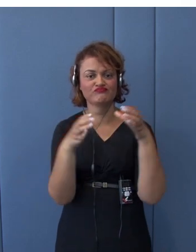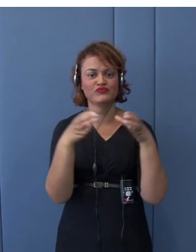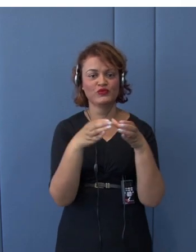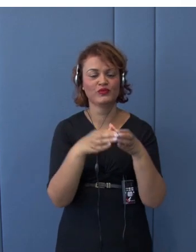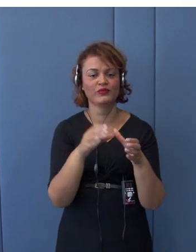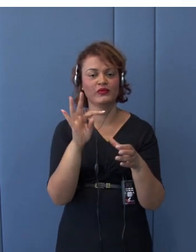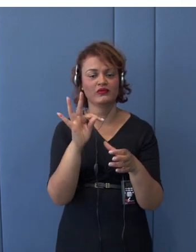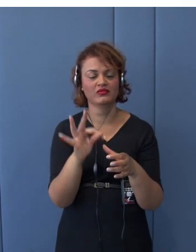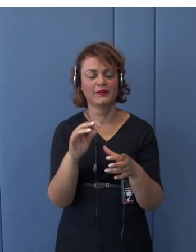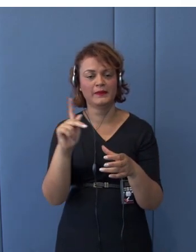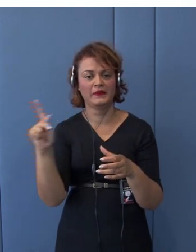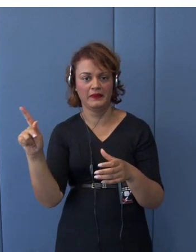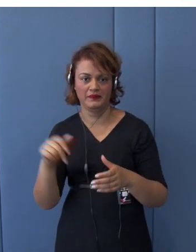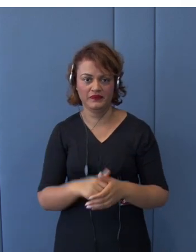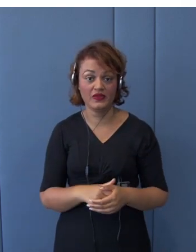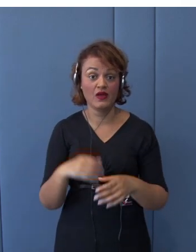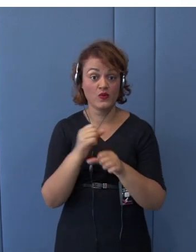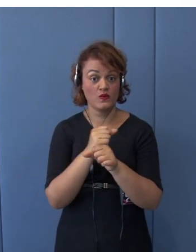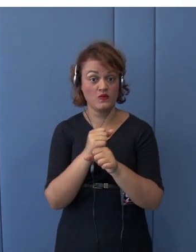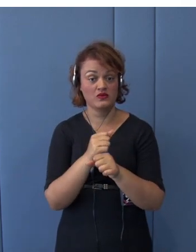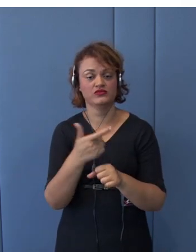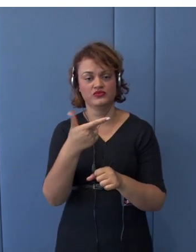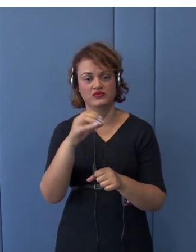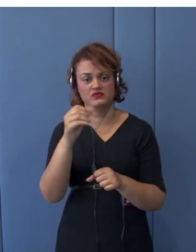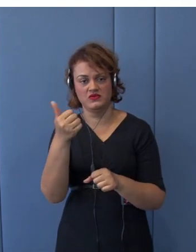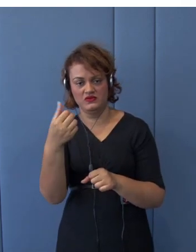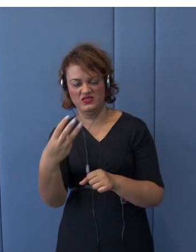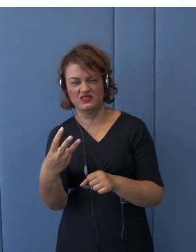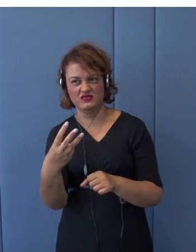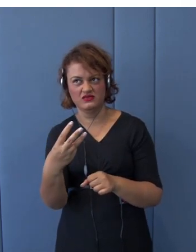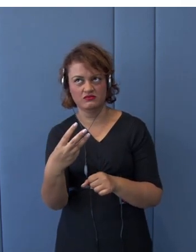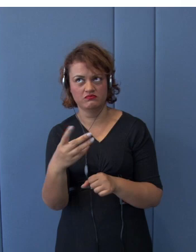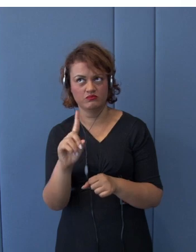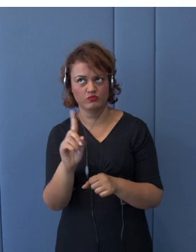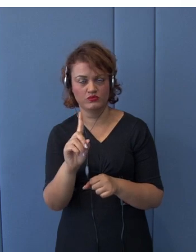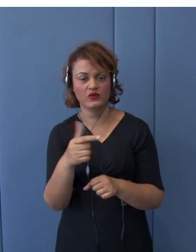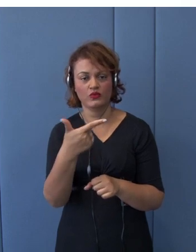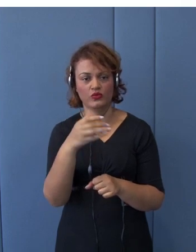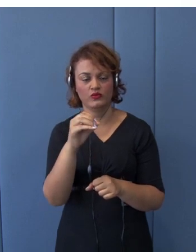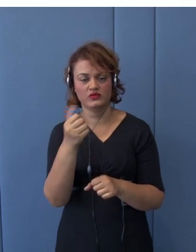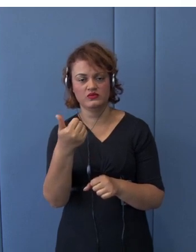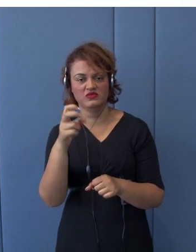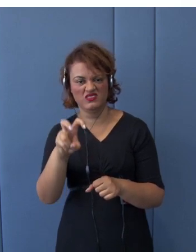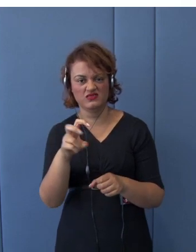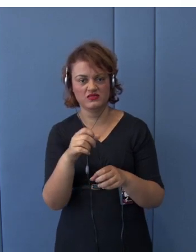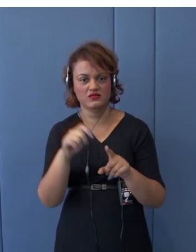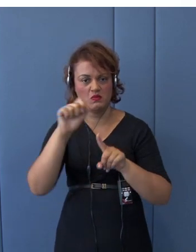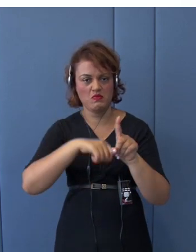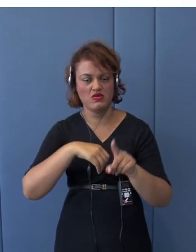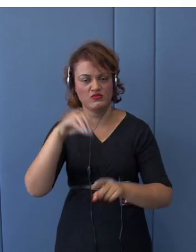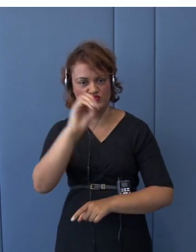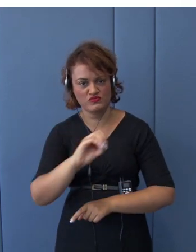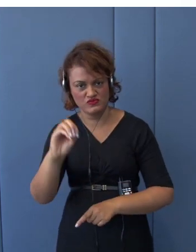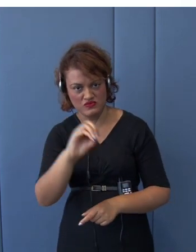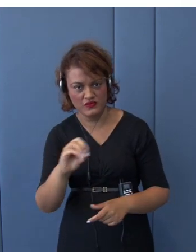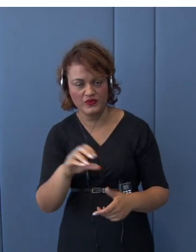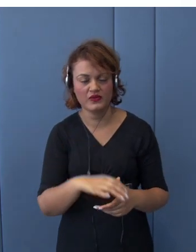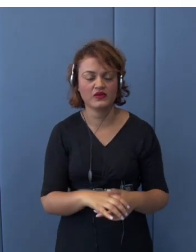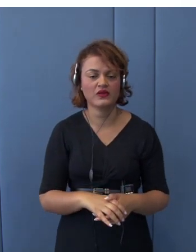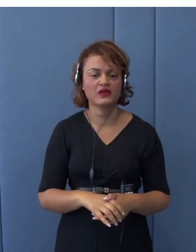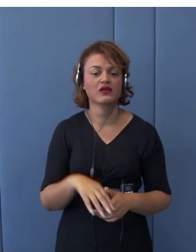2015, that was in October, the place was Atlanta, Atlanta, Georgia, United States. We got